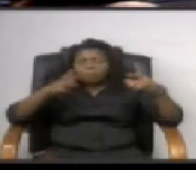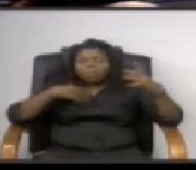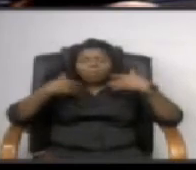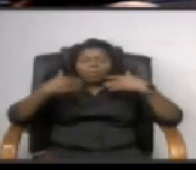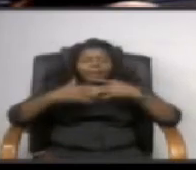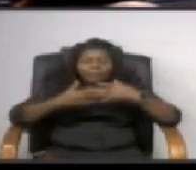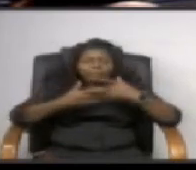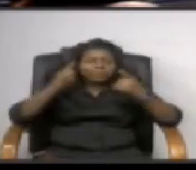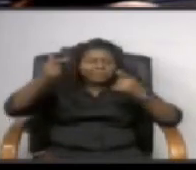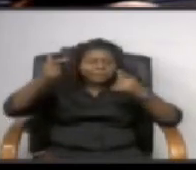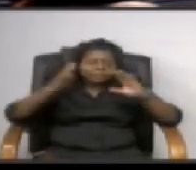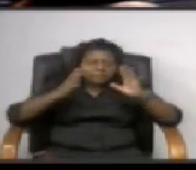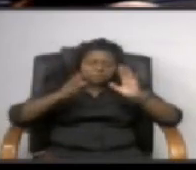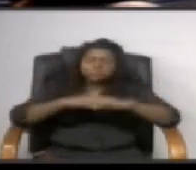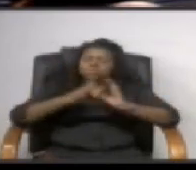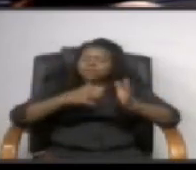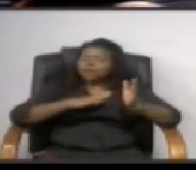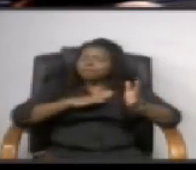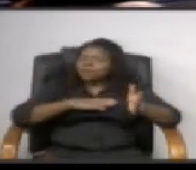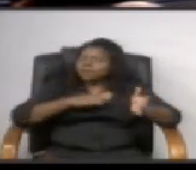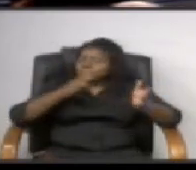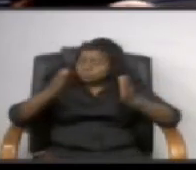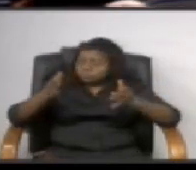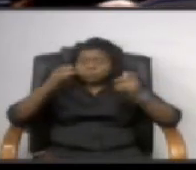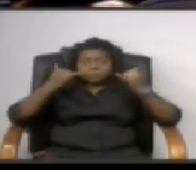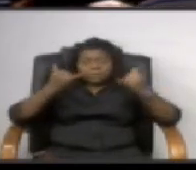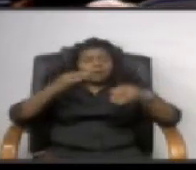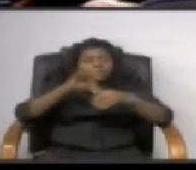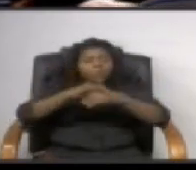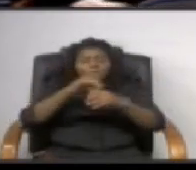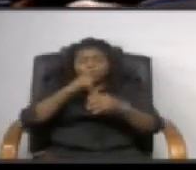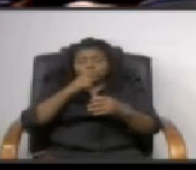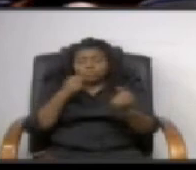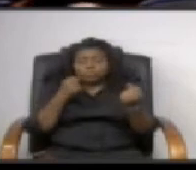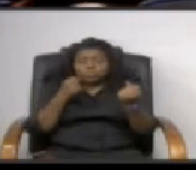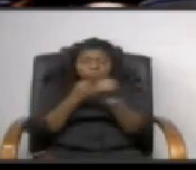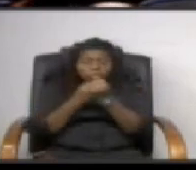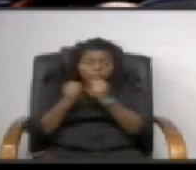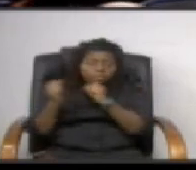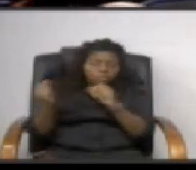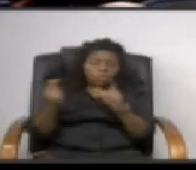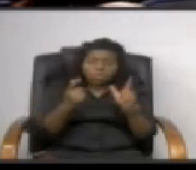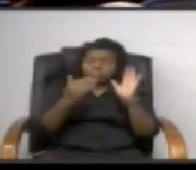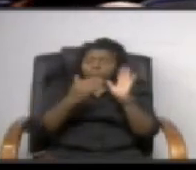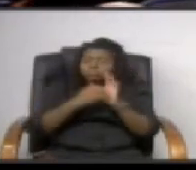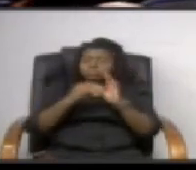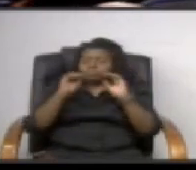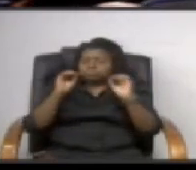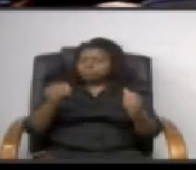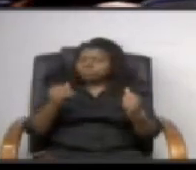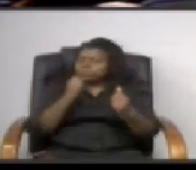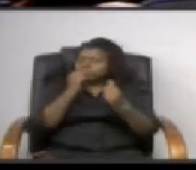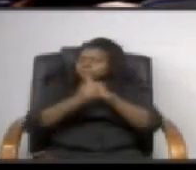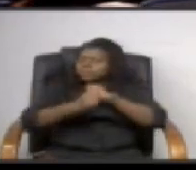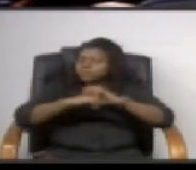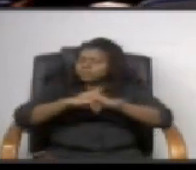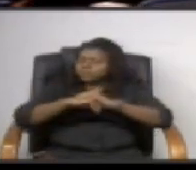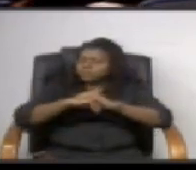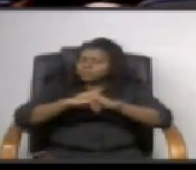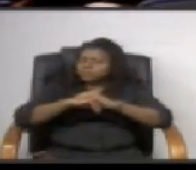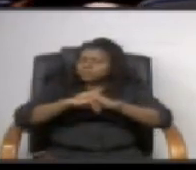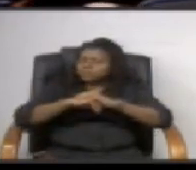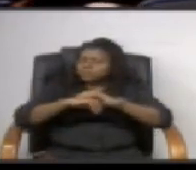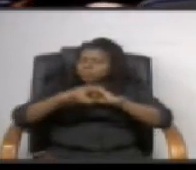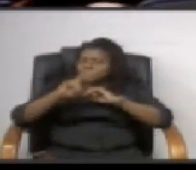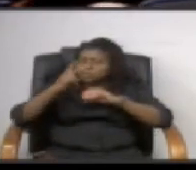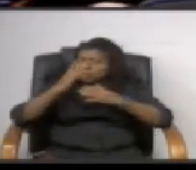think we do okay well let's take a vote all in favor aye aye opposed motion carries now there was a second part of